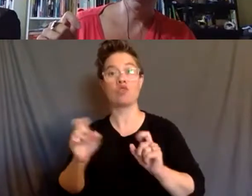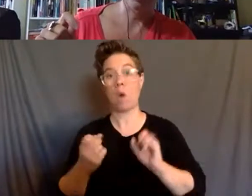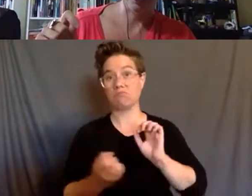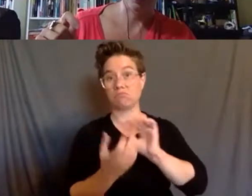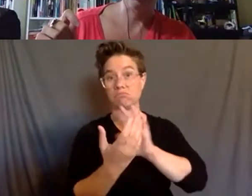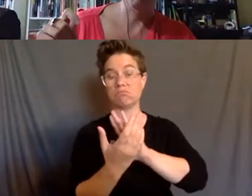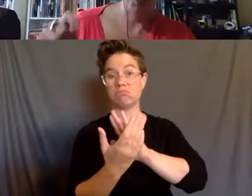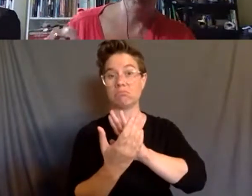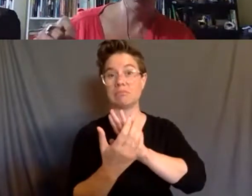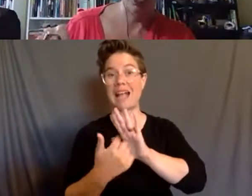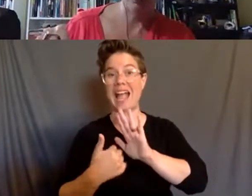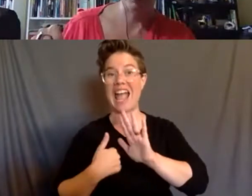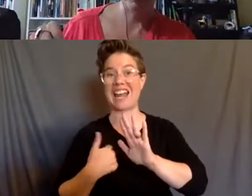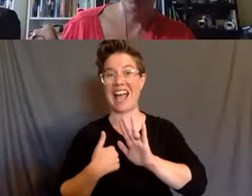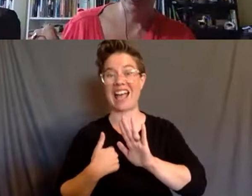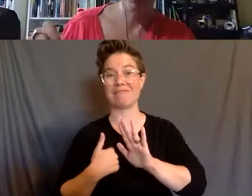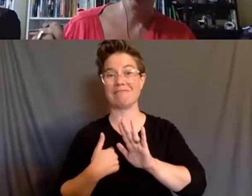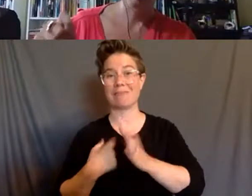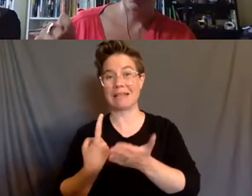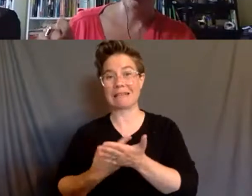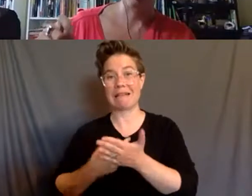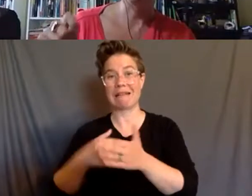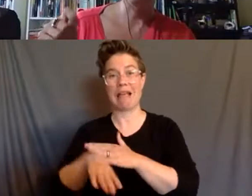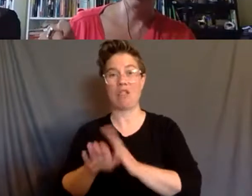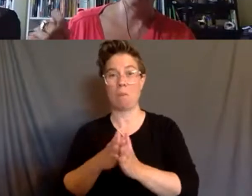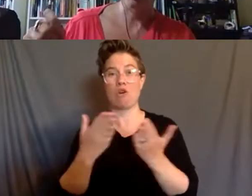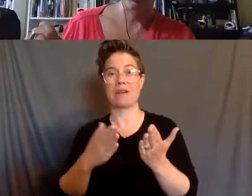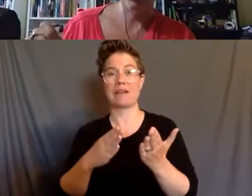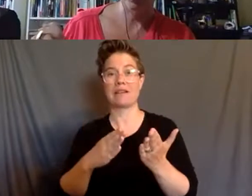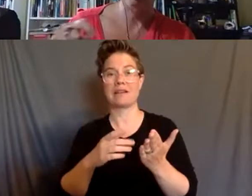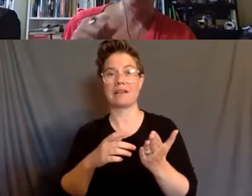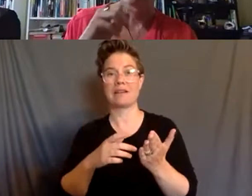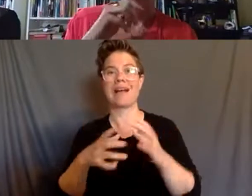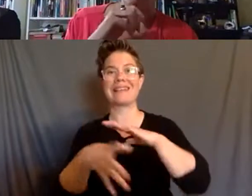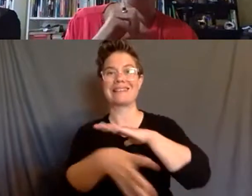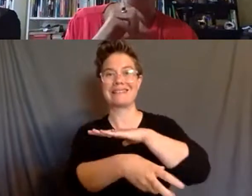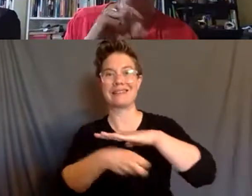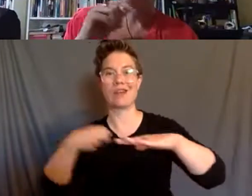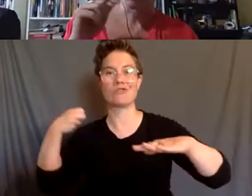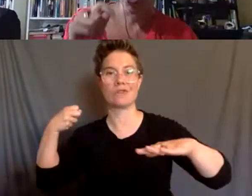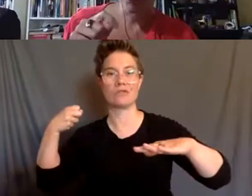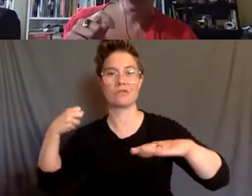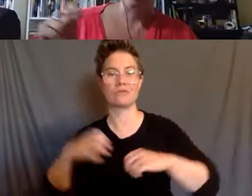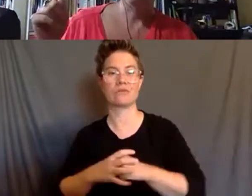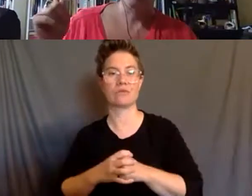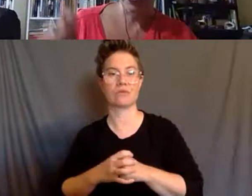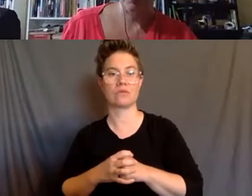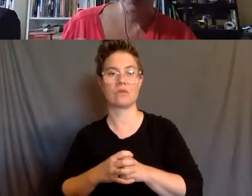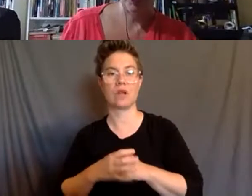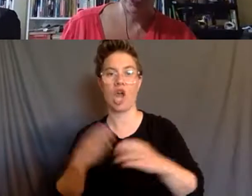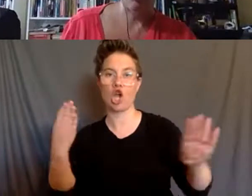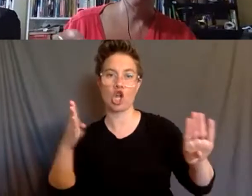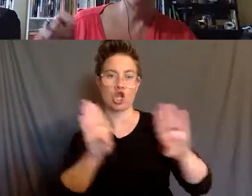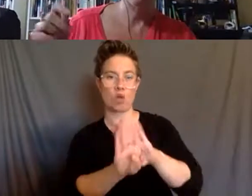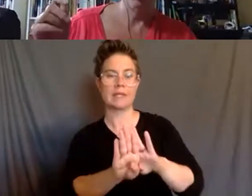tactic that I mostly talk about in the book, the tactic of decarceration, closing it, getting